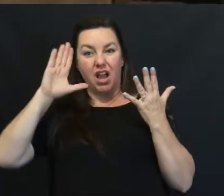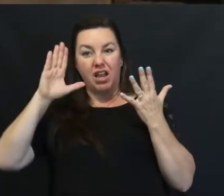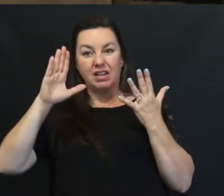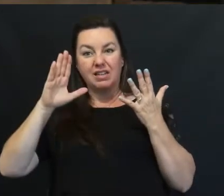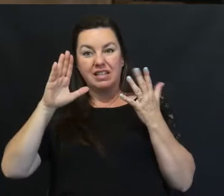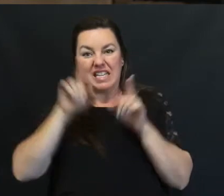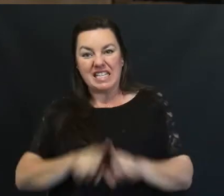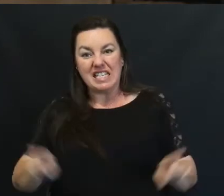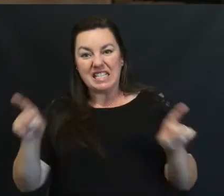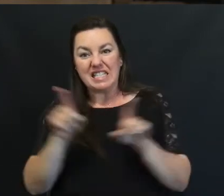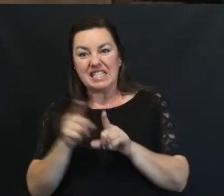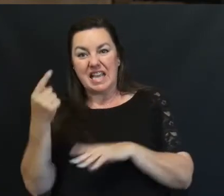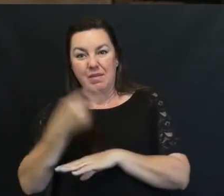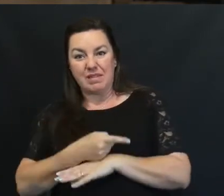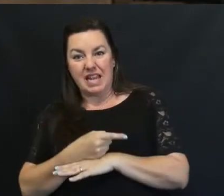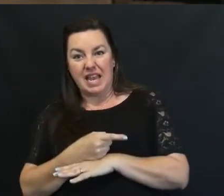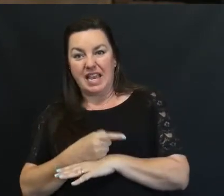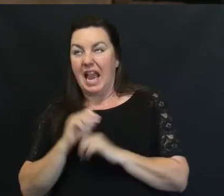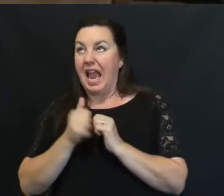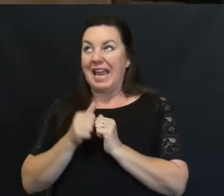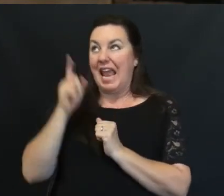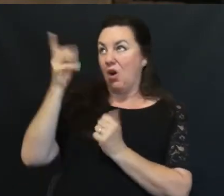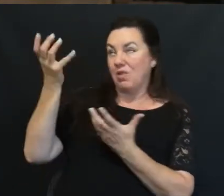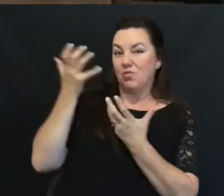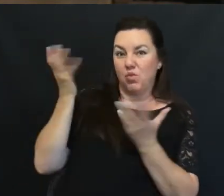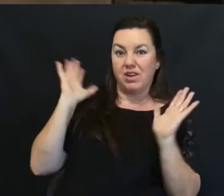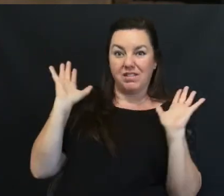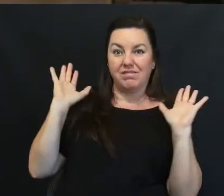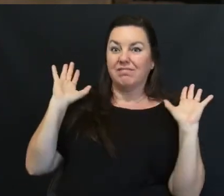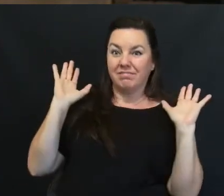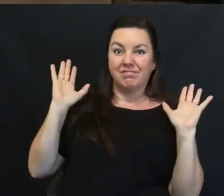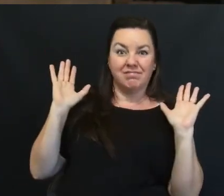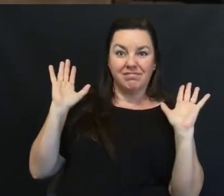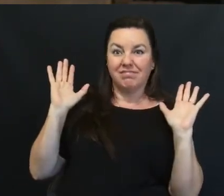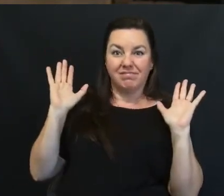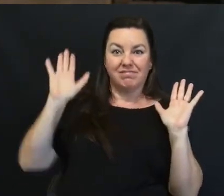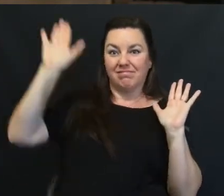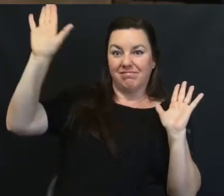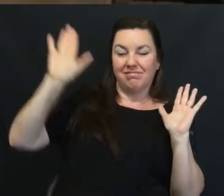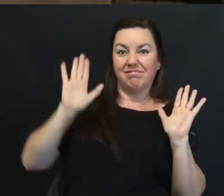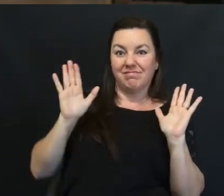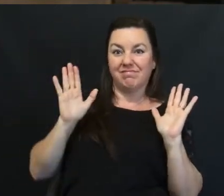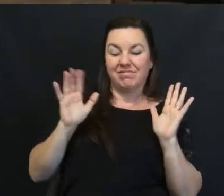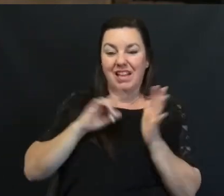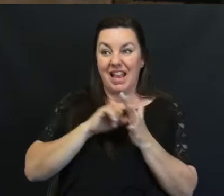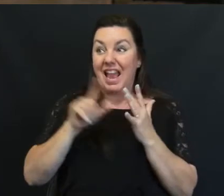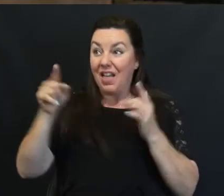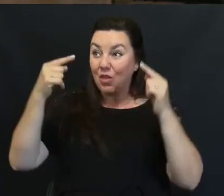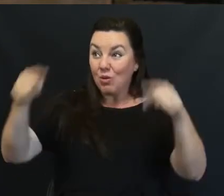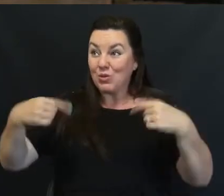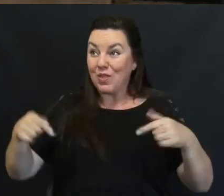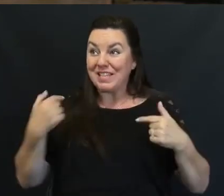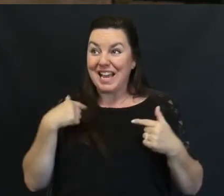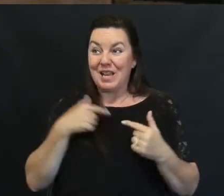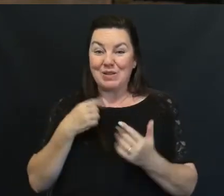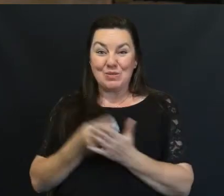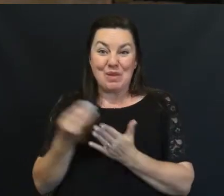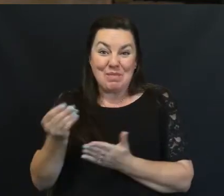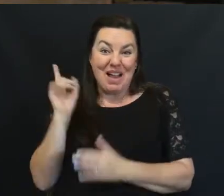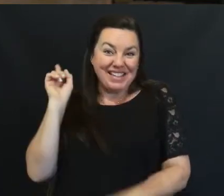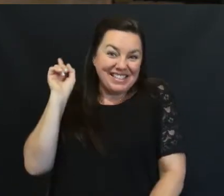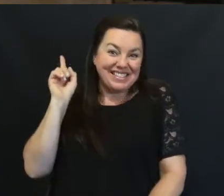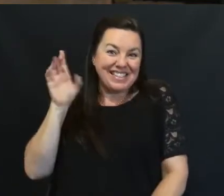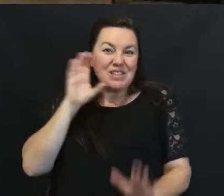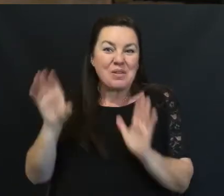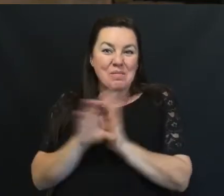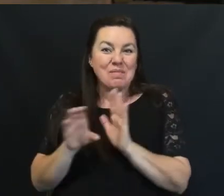same day In the way that God Wanted it to happen And those are the tires That we provided We were able